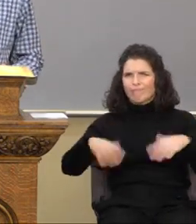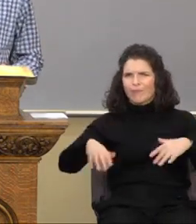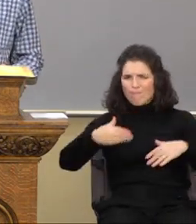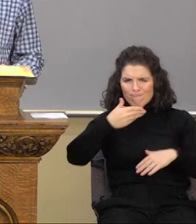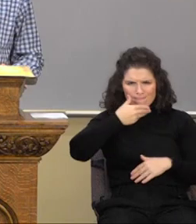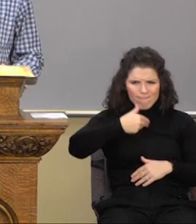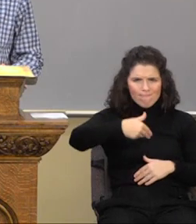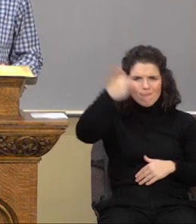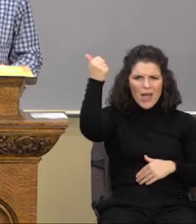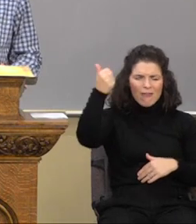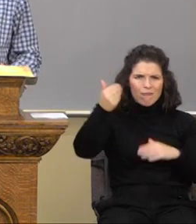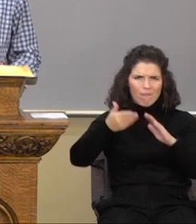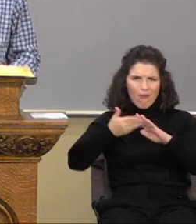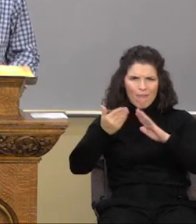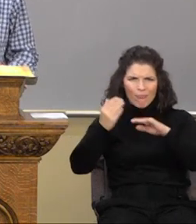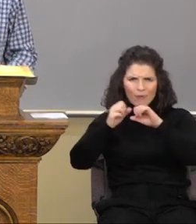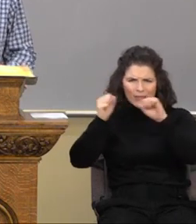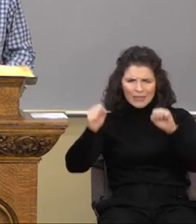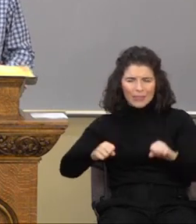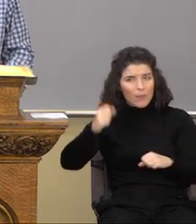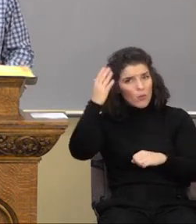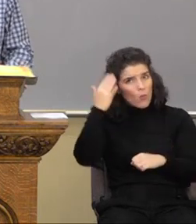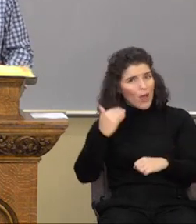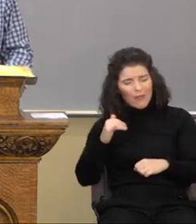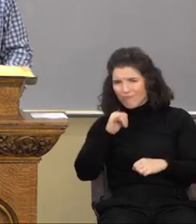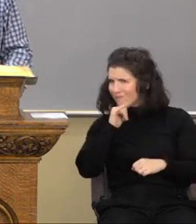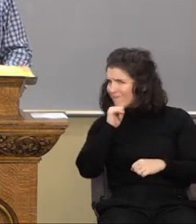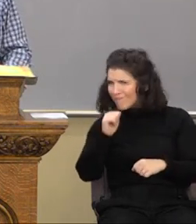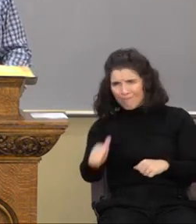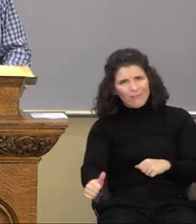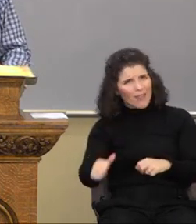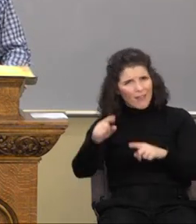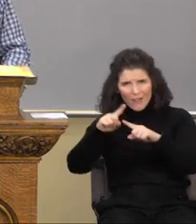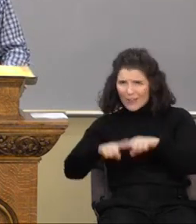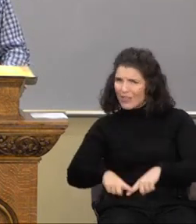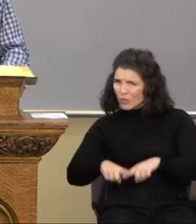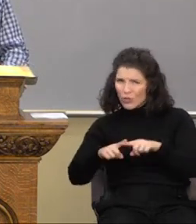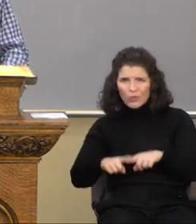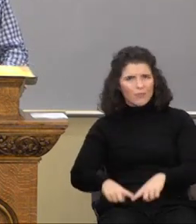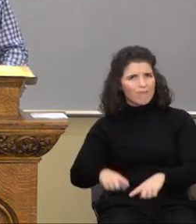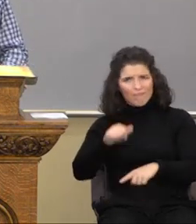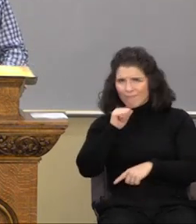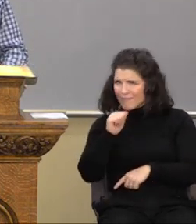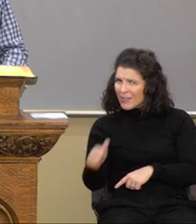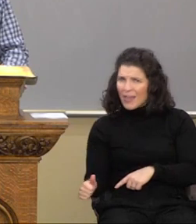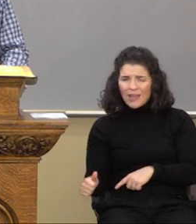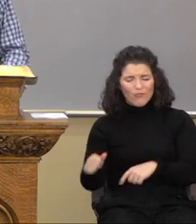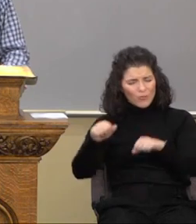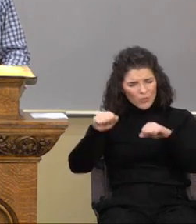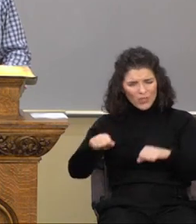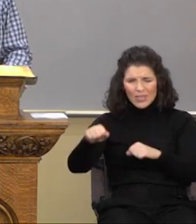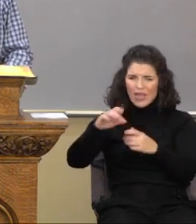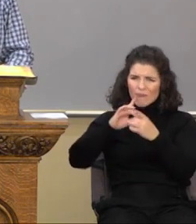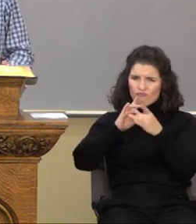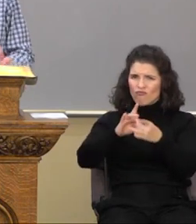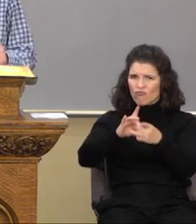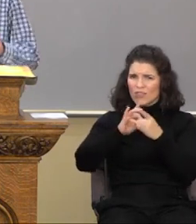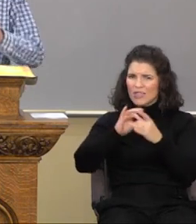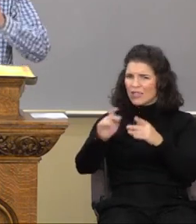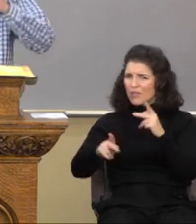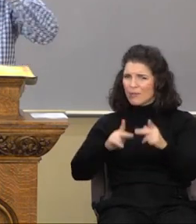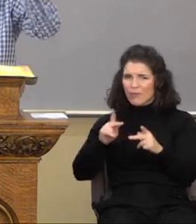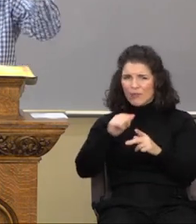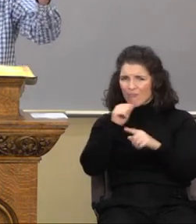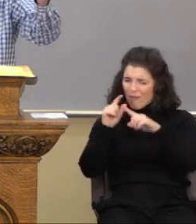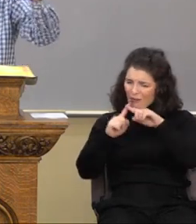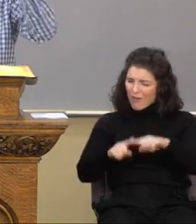operating system because it's an unconditional way of relating to people. Listen, I don't